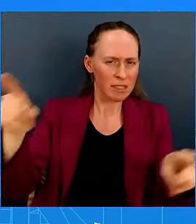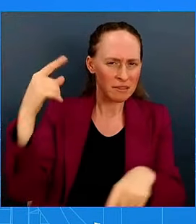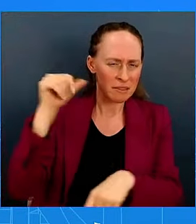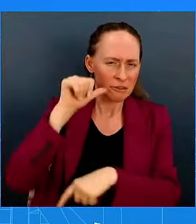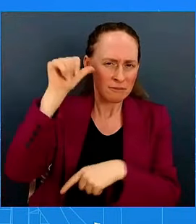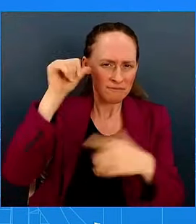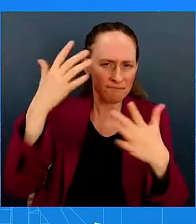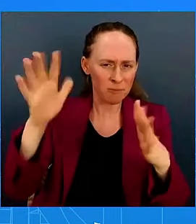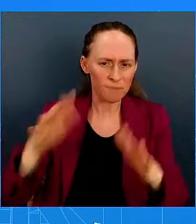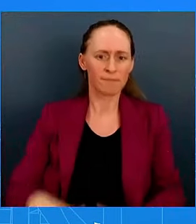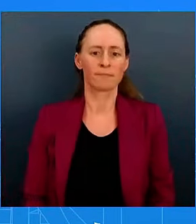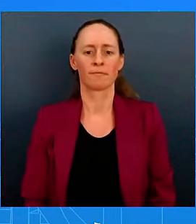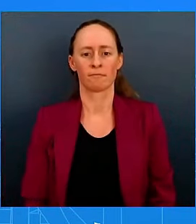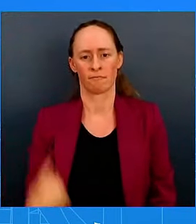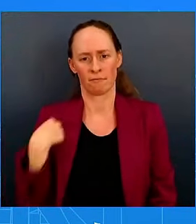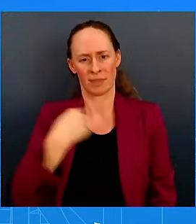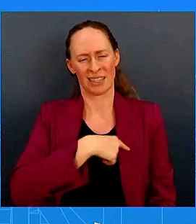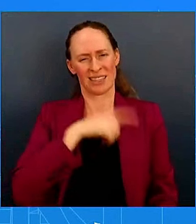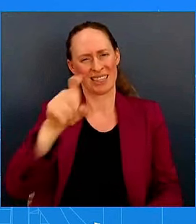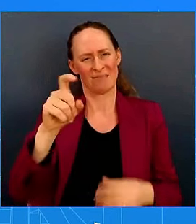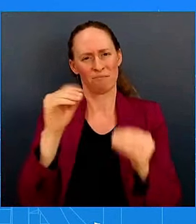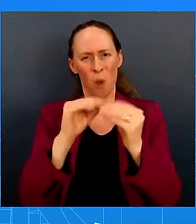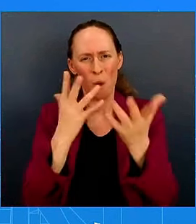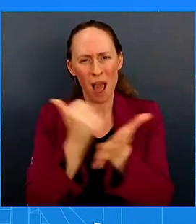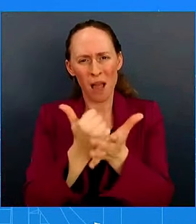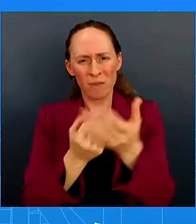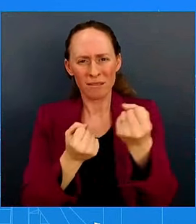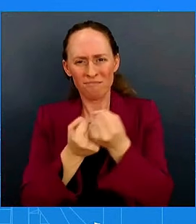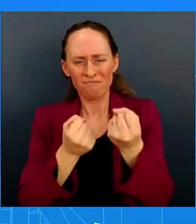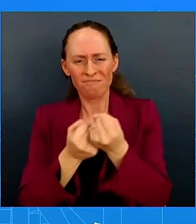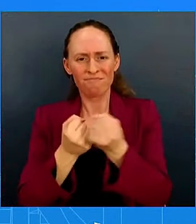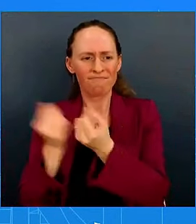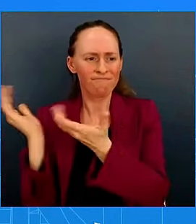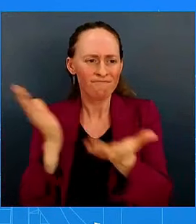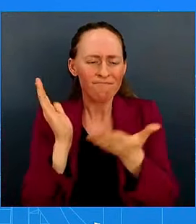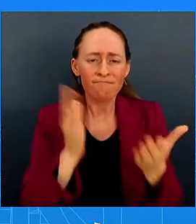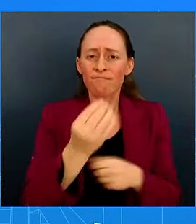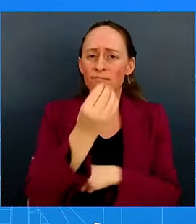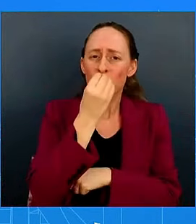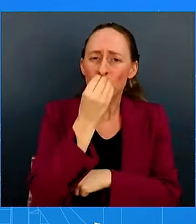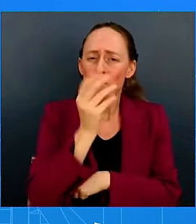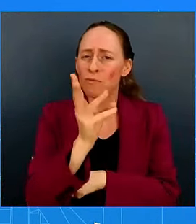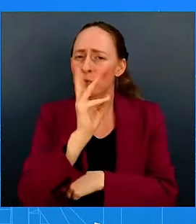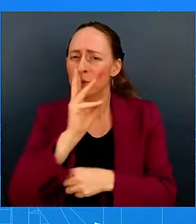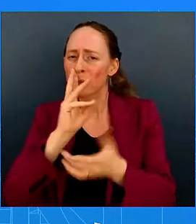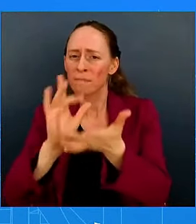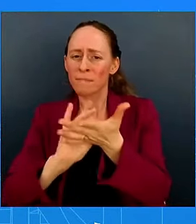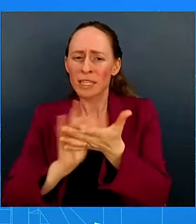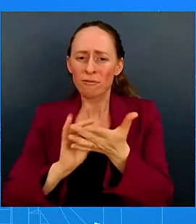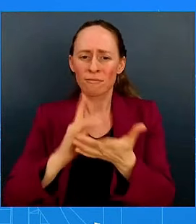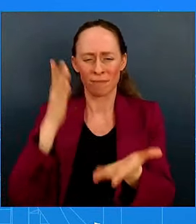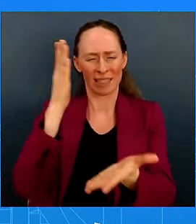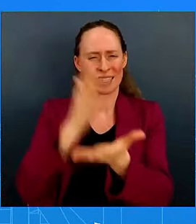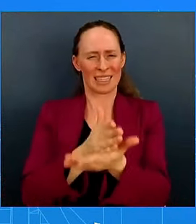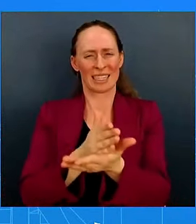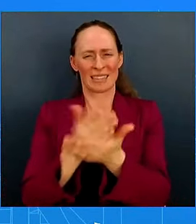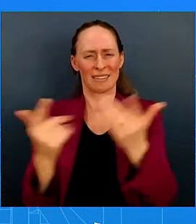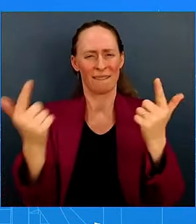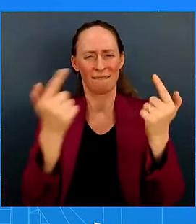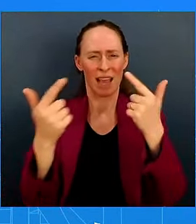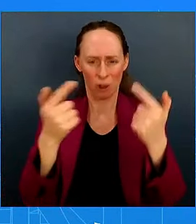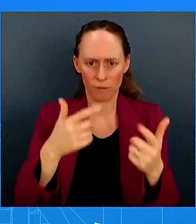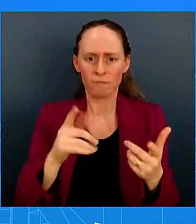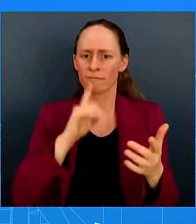humanitarian assistance and ultimately to secure a ceasefire. The President and the Vice President look forward to this important engagement with a strategic partner